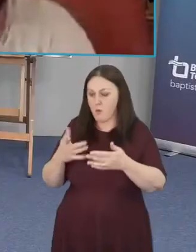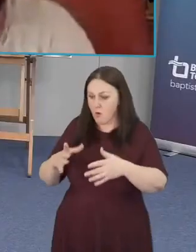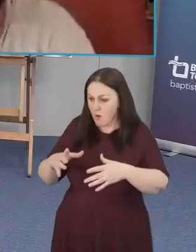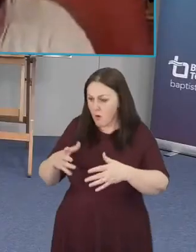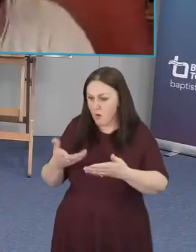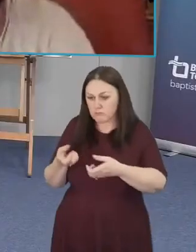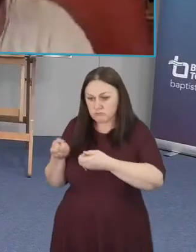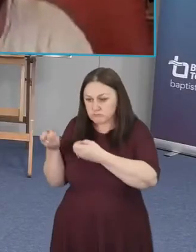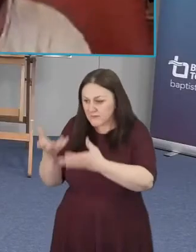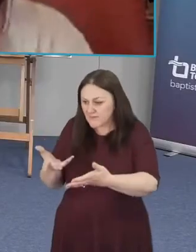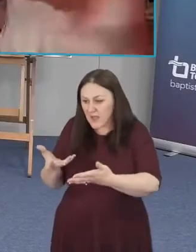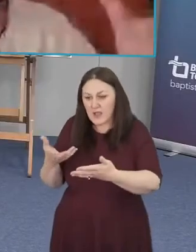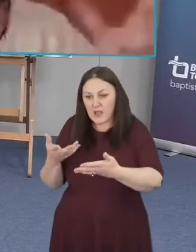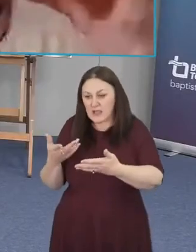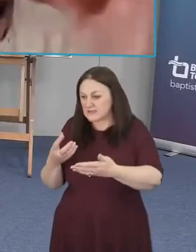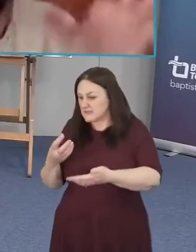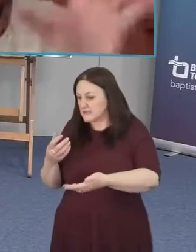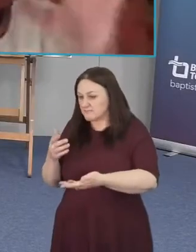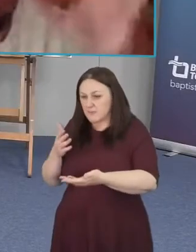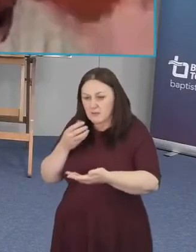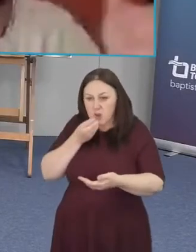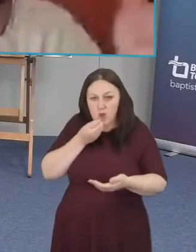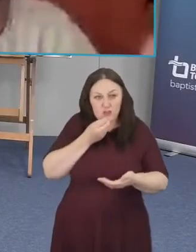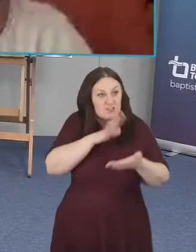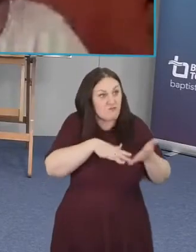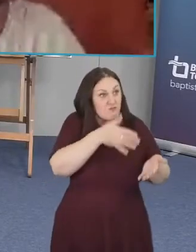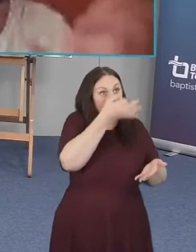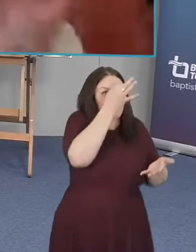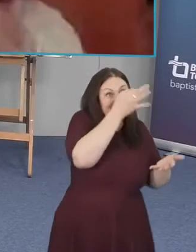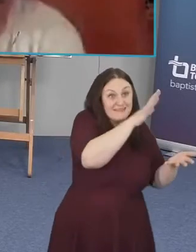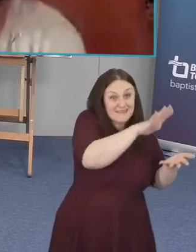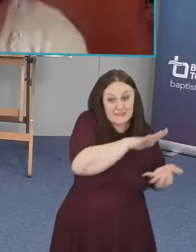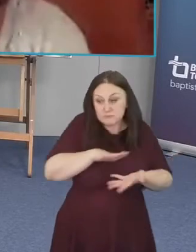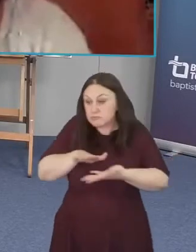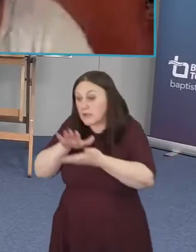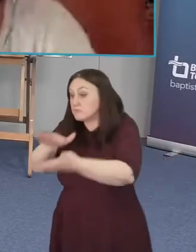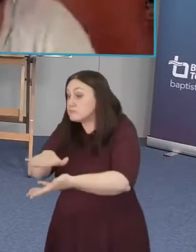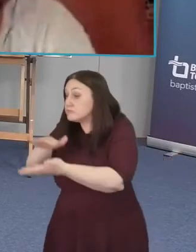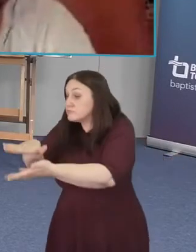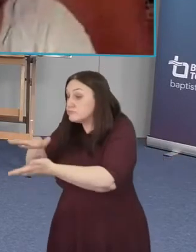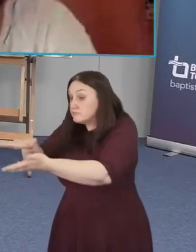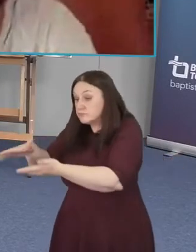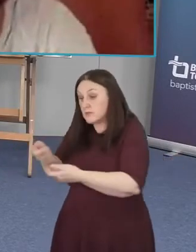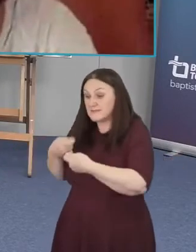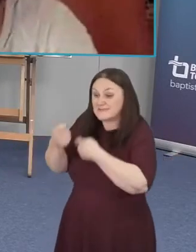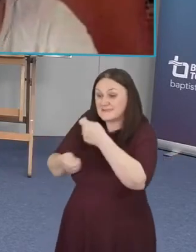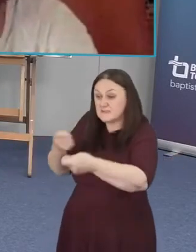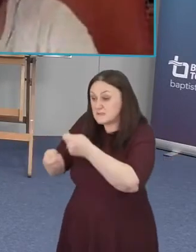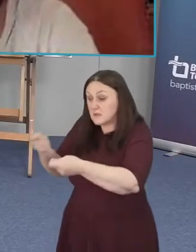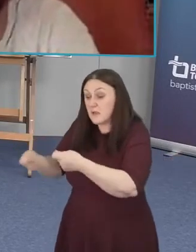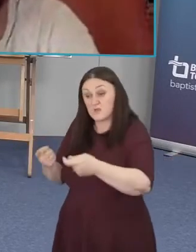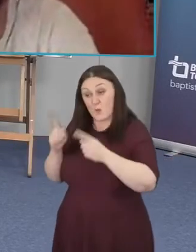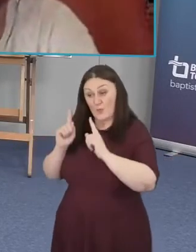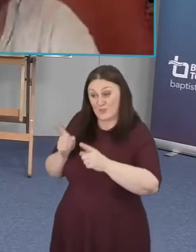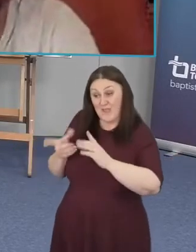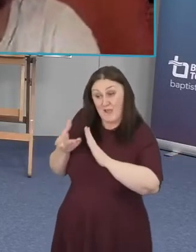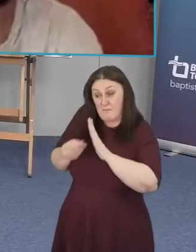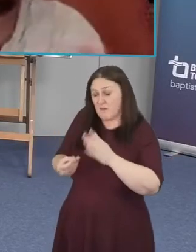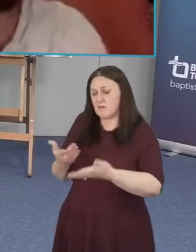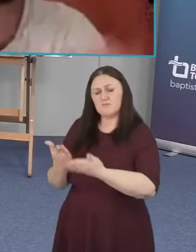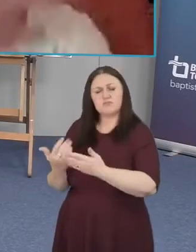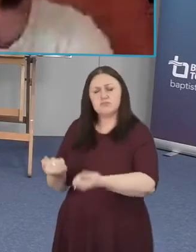lunches from the the city and things like that so i think all of those are really empowering models and too often